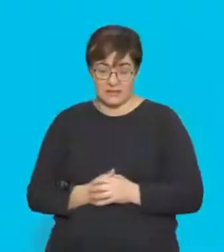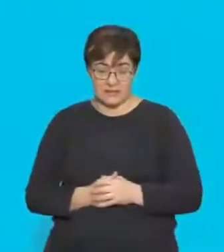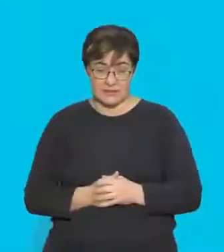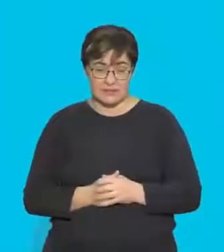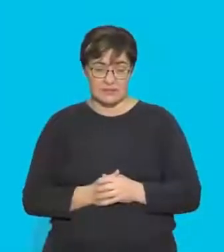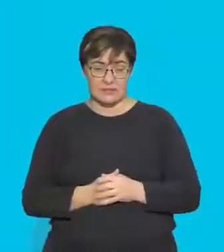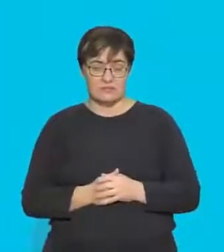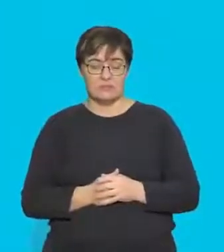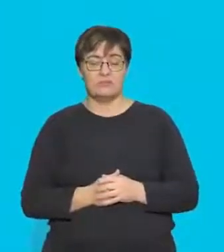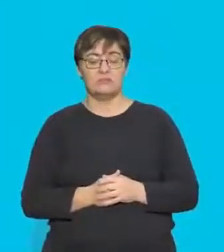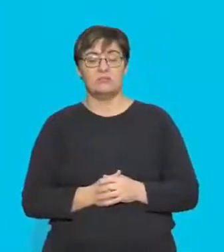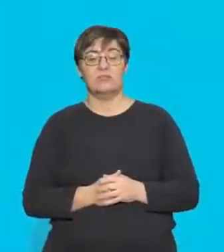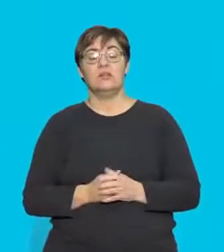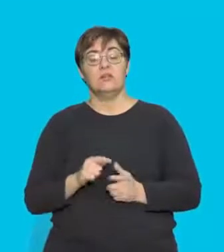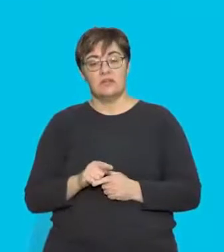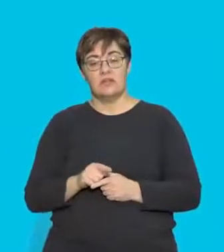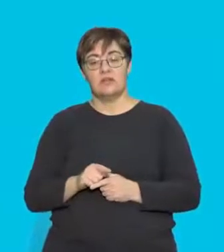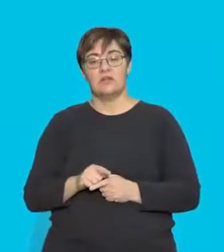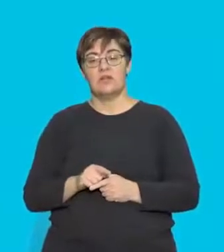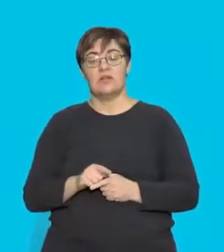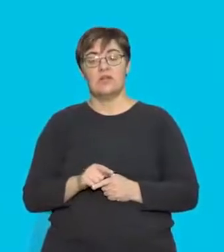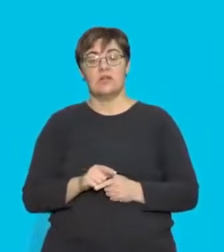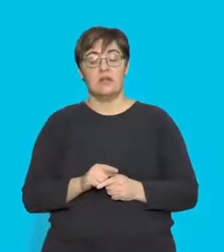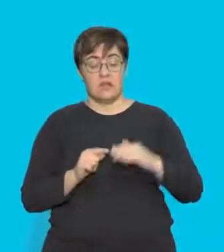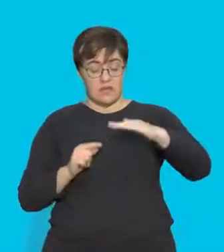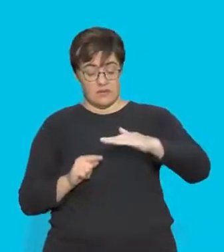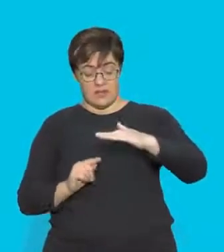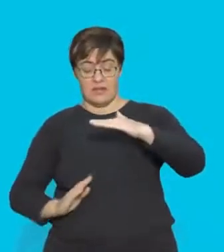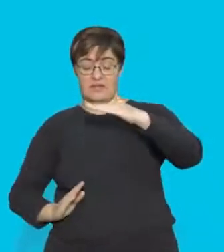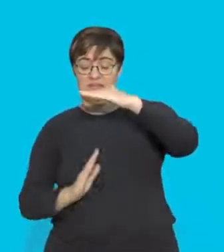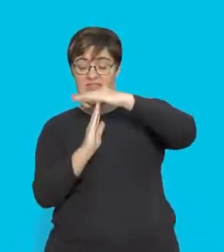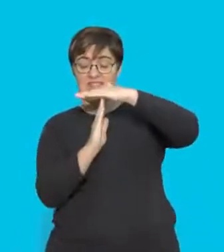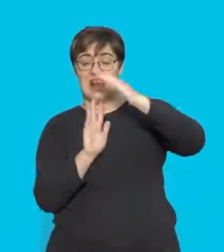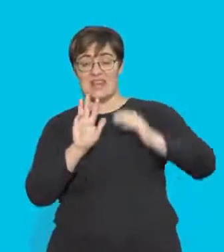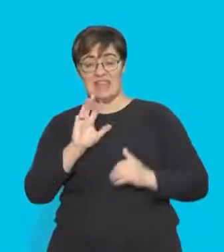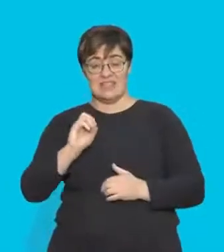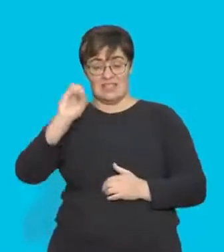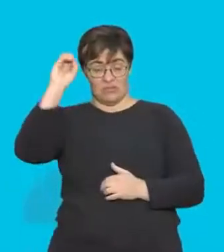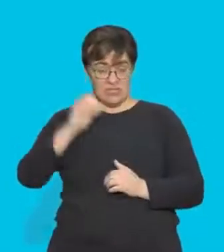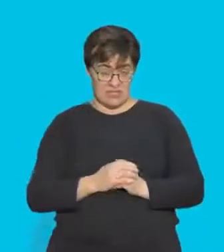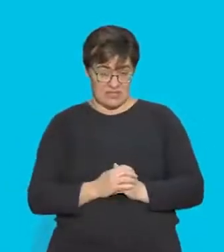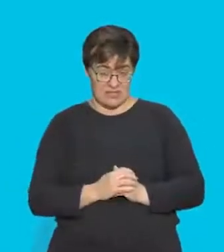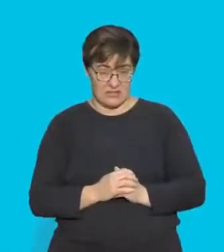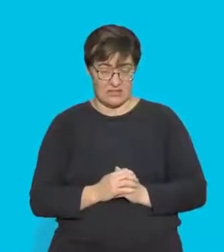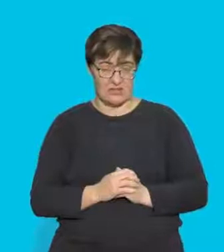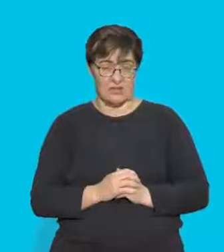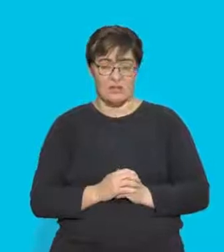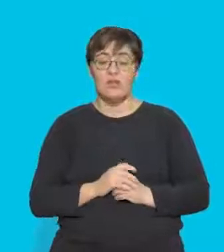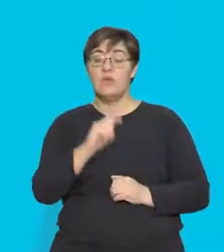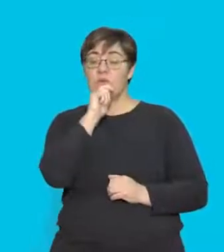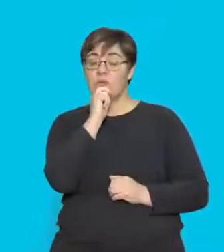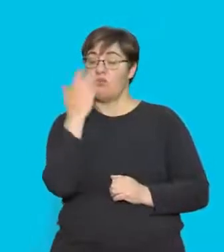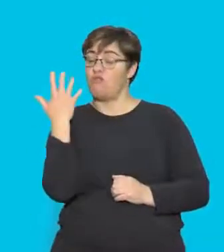Recognize that the direction of the field is perpendicular to the current direction. Remember, we use the